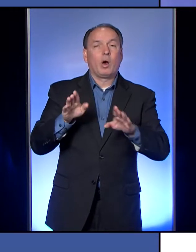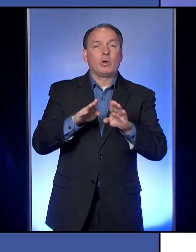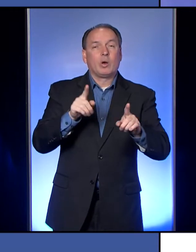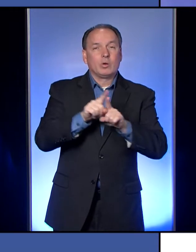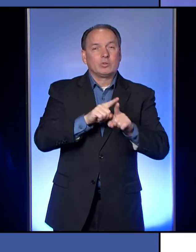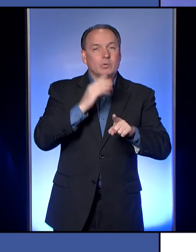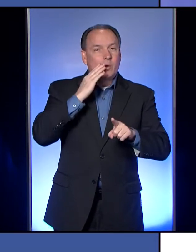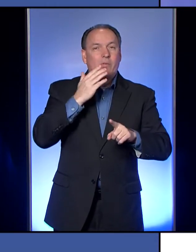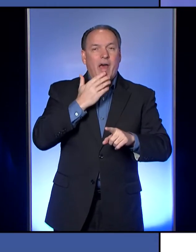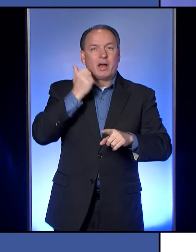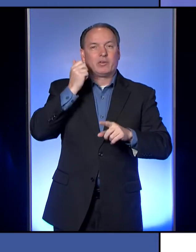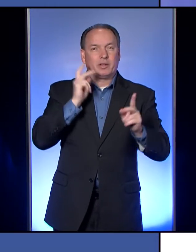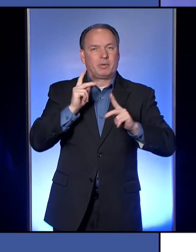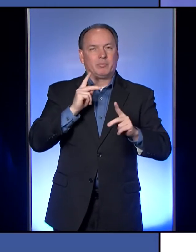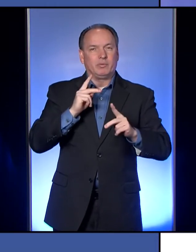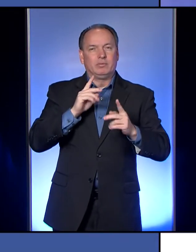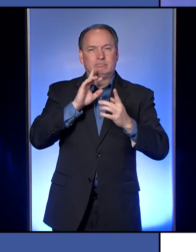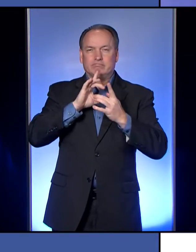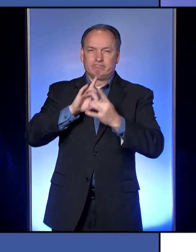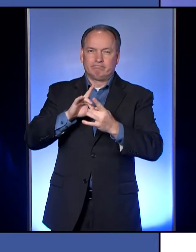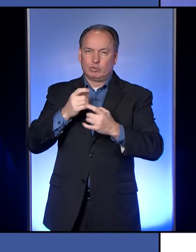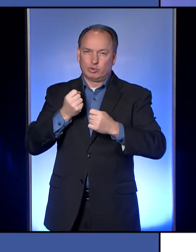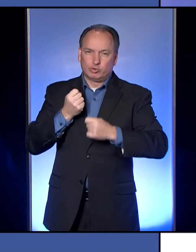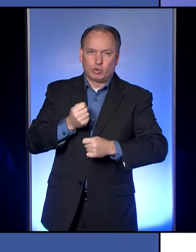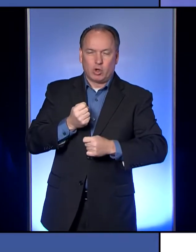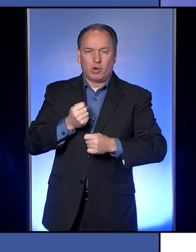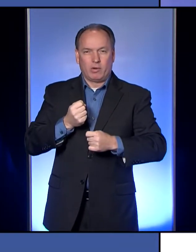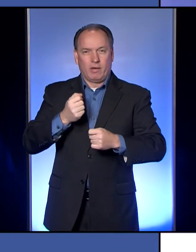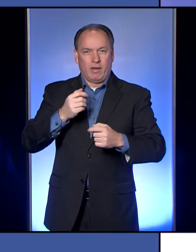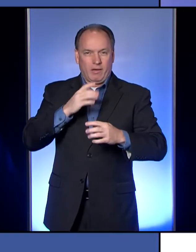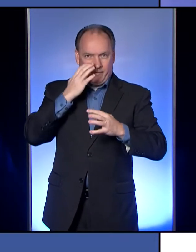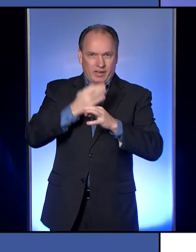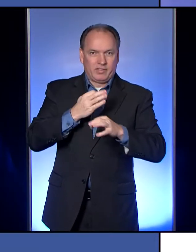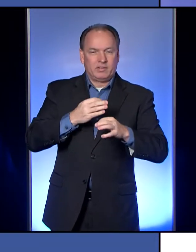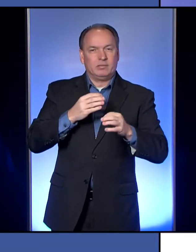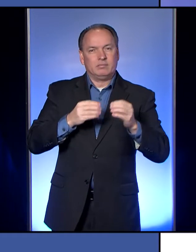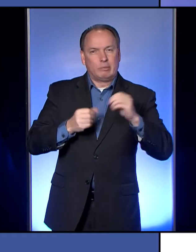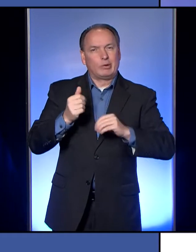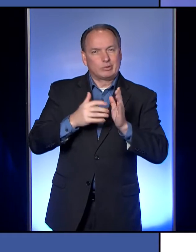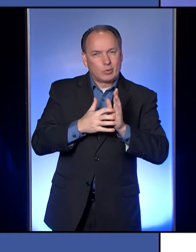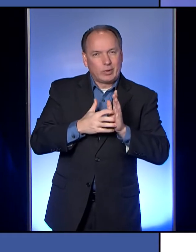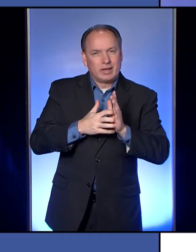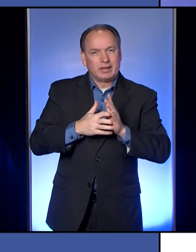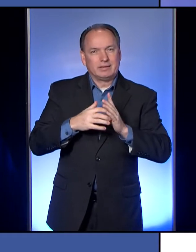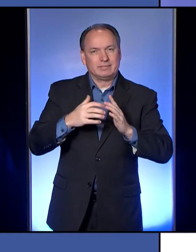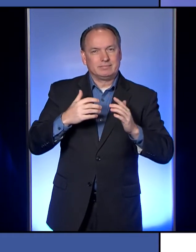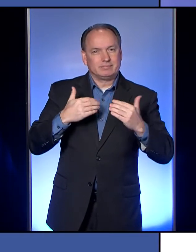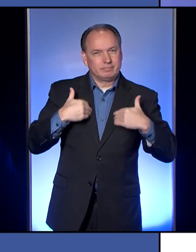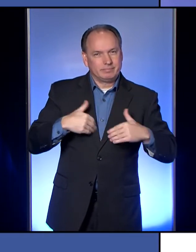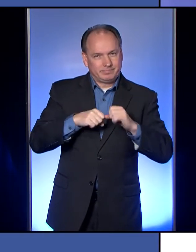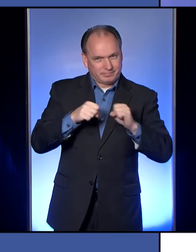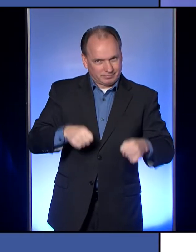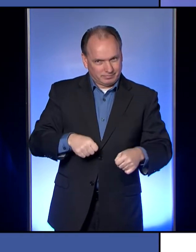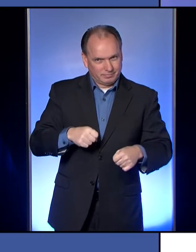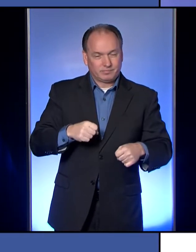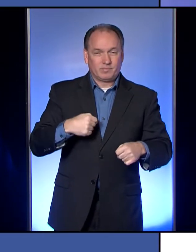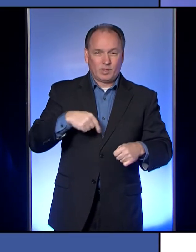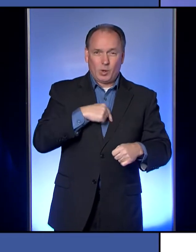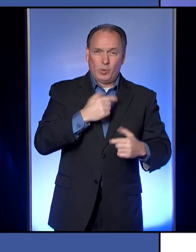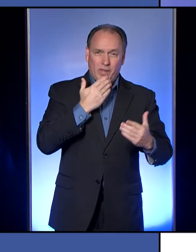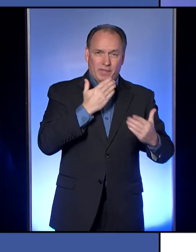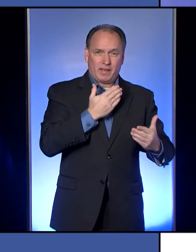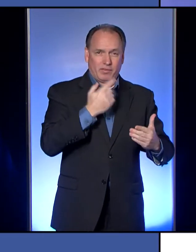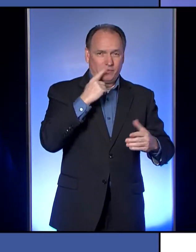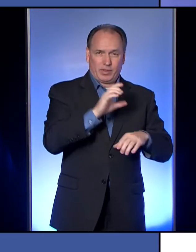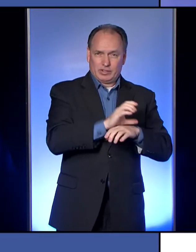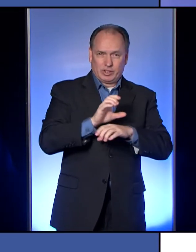um, are very tied to their faith too, and they are the most vulnerable. So we have just been grateful that the churches and the other religious